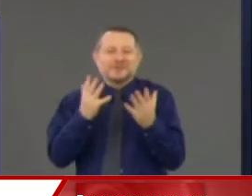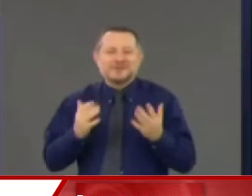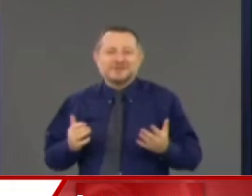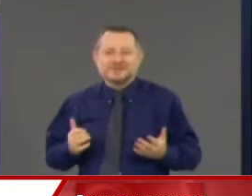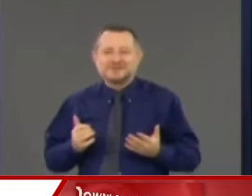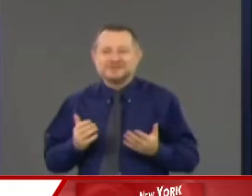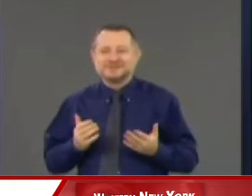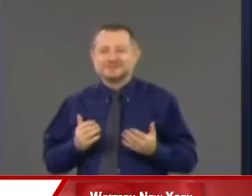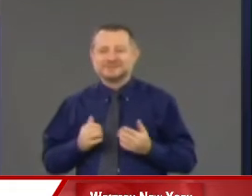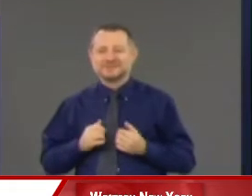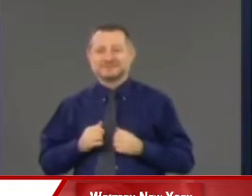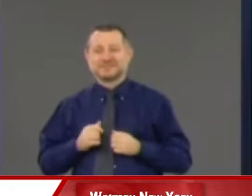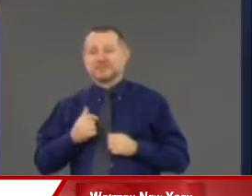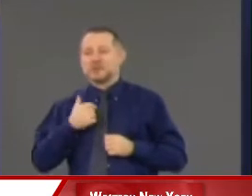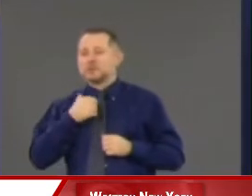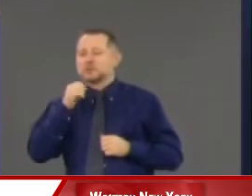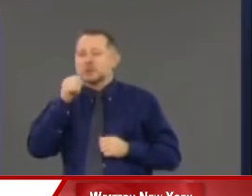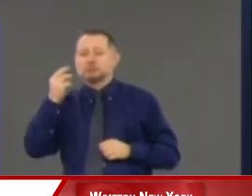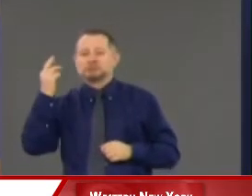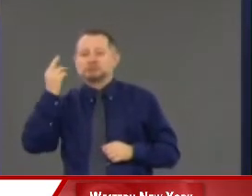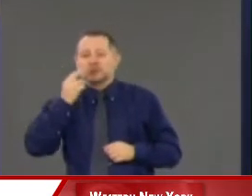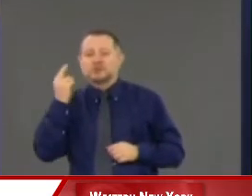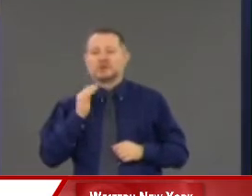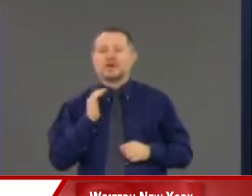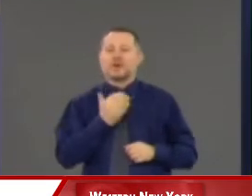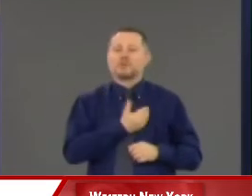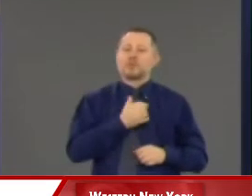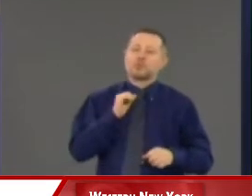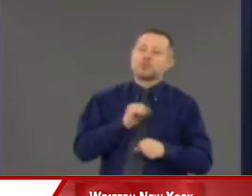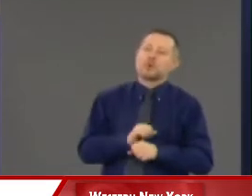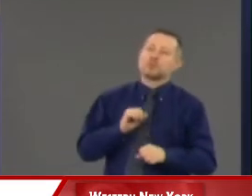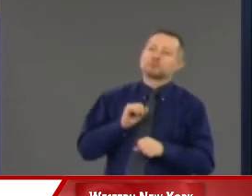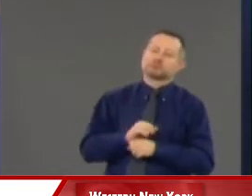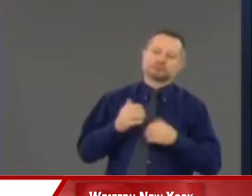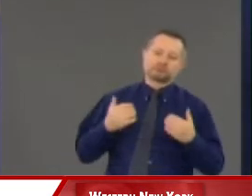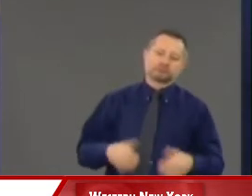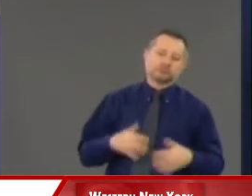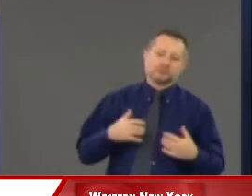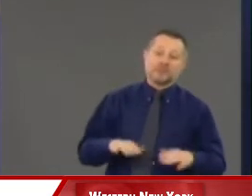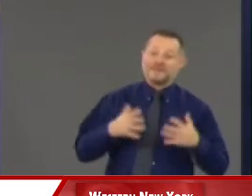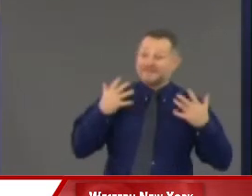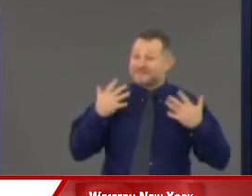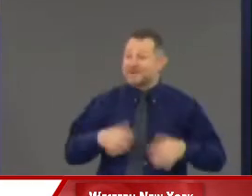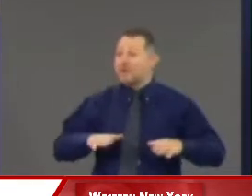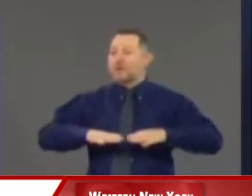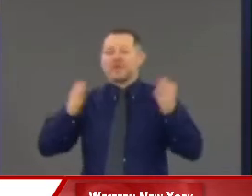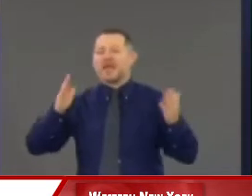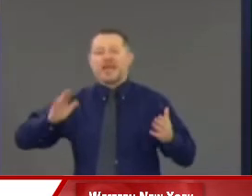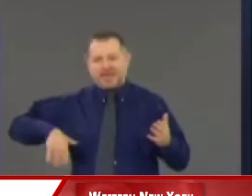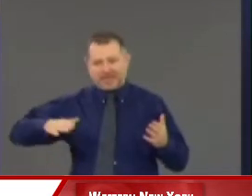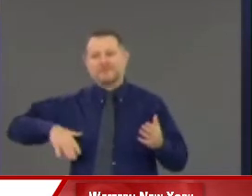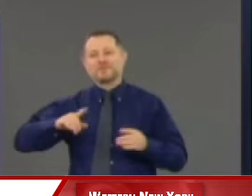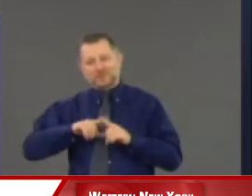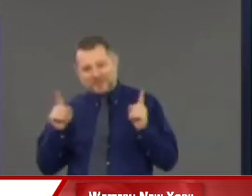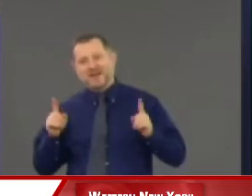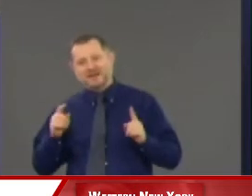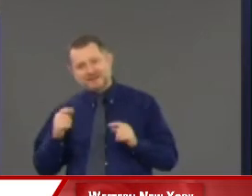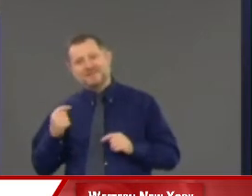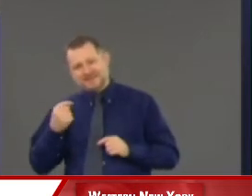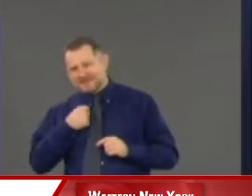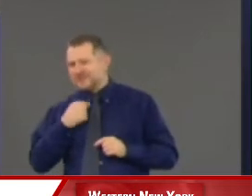We don't even appreciate how beautiful it is because we're not really there yet. But when you get on the other side of this,